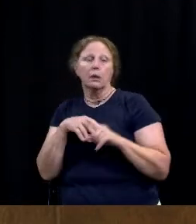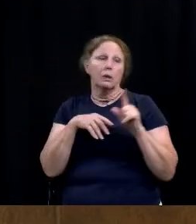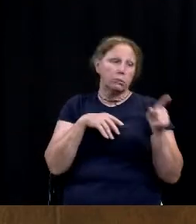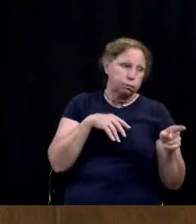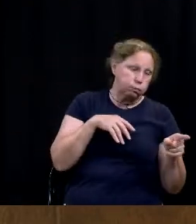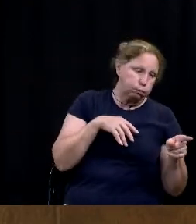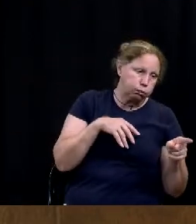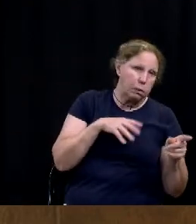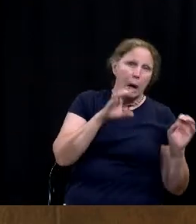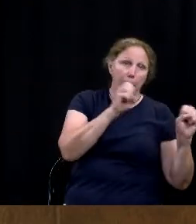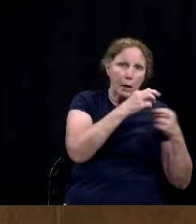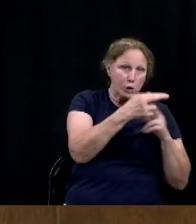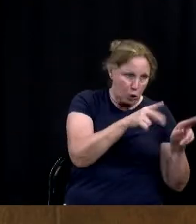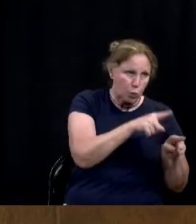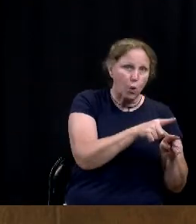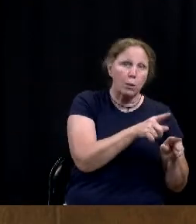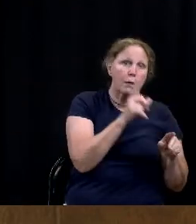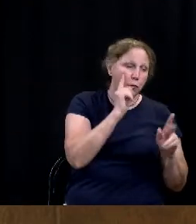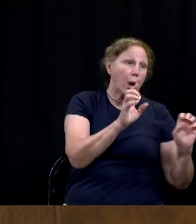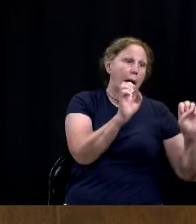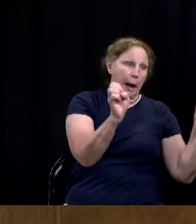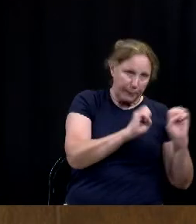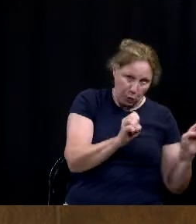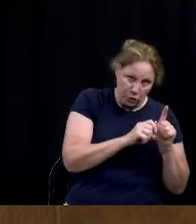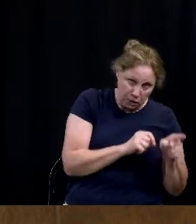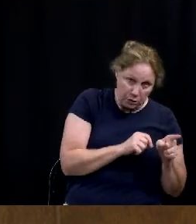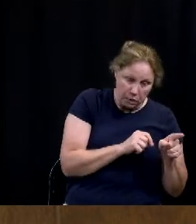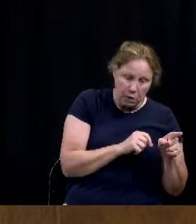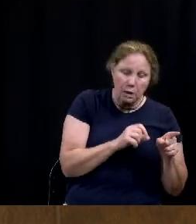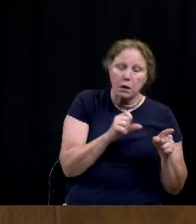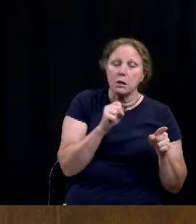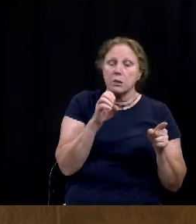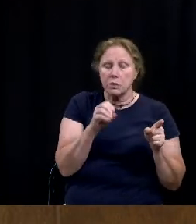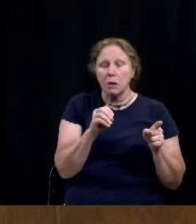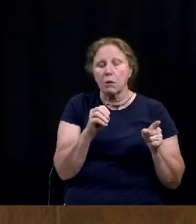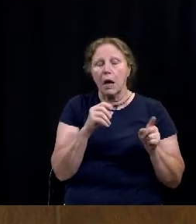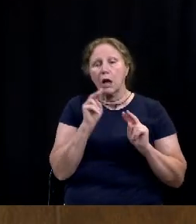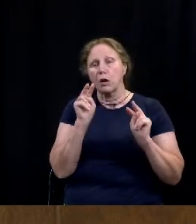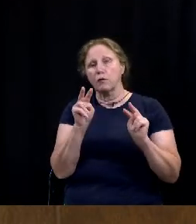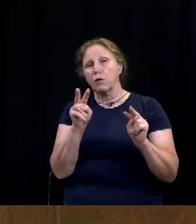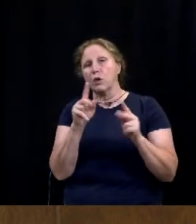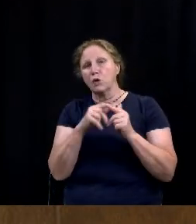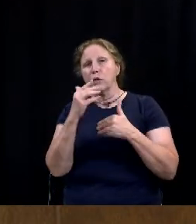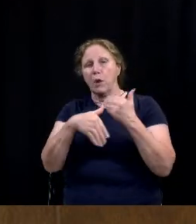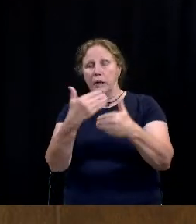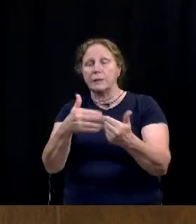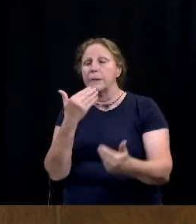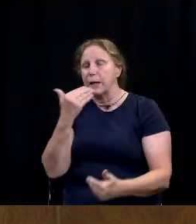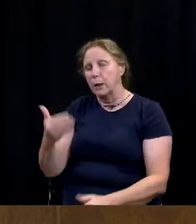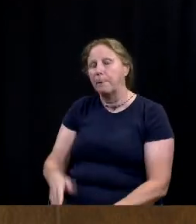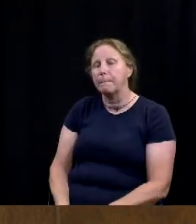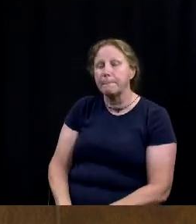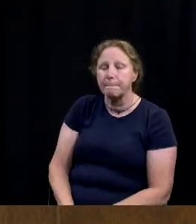emergency services to to do just that so i look forward to the progress thank you